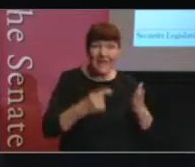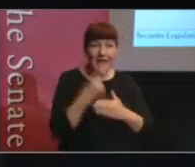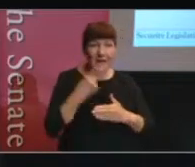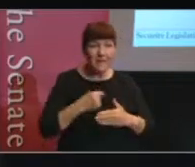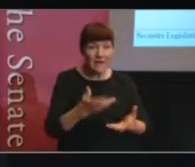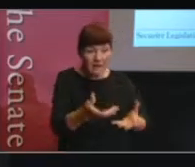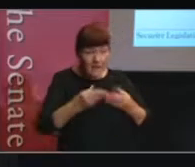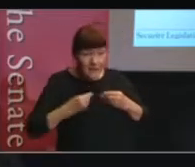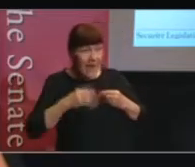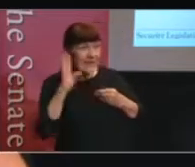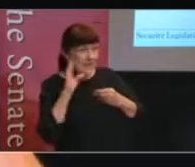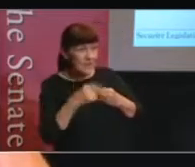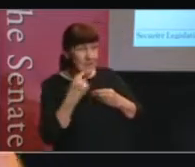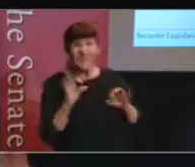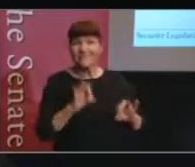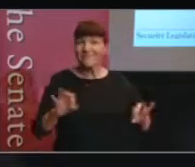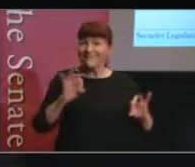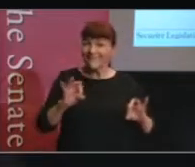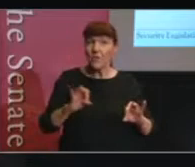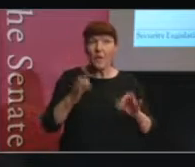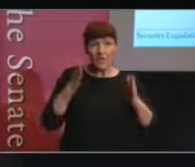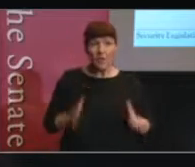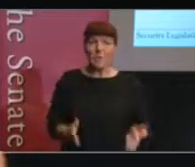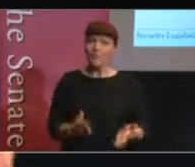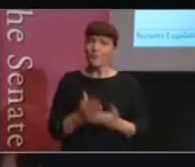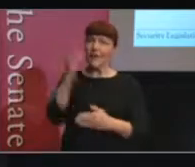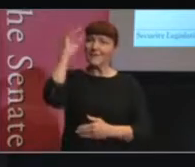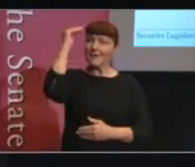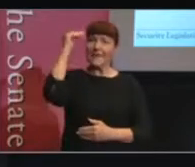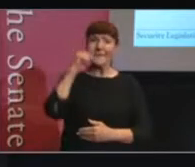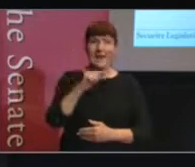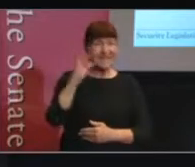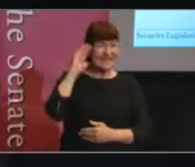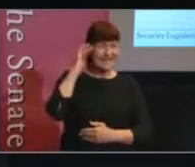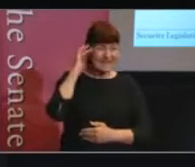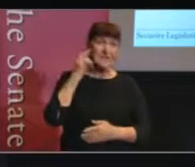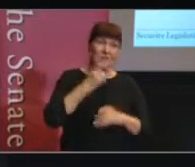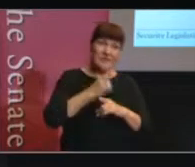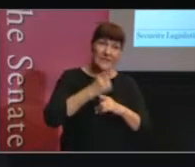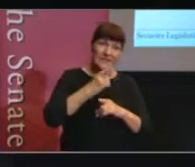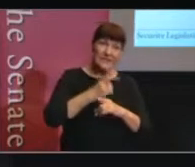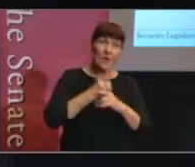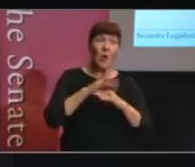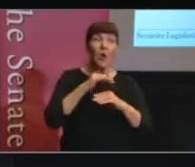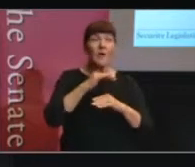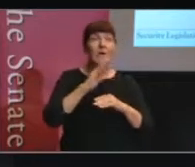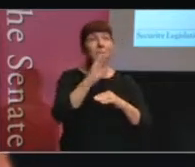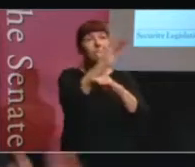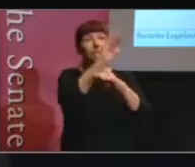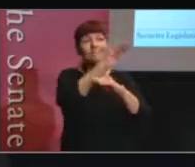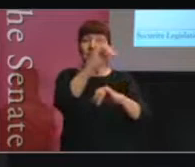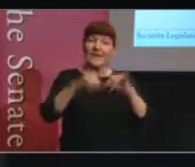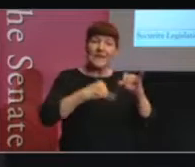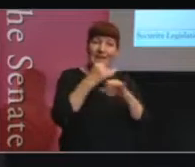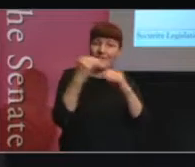to us. And we've got this Human Rights Committee that's trying so hard to talk about international standards. We've got the